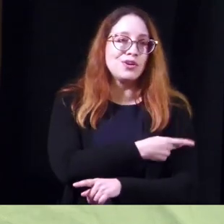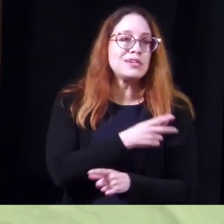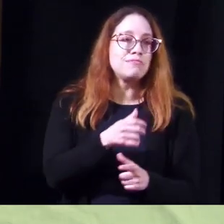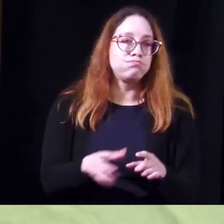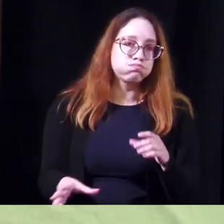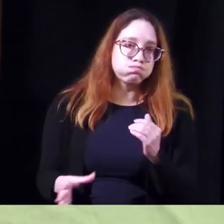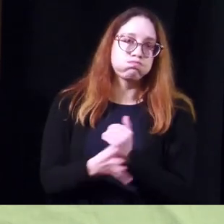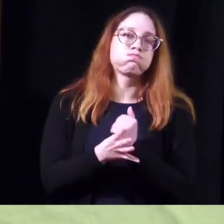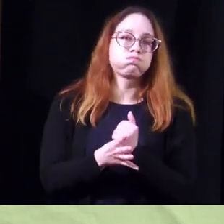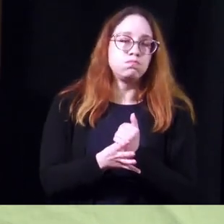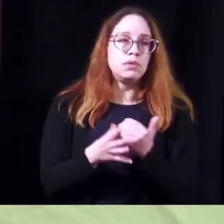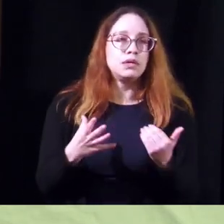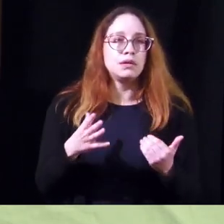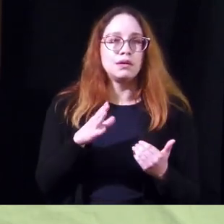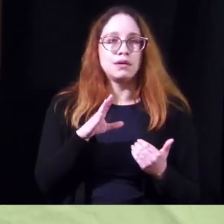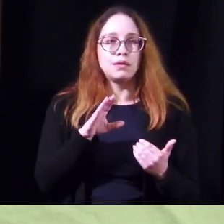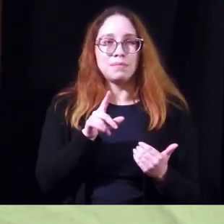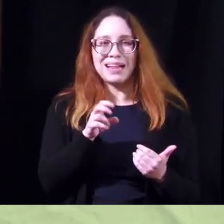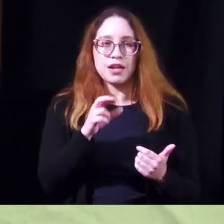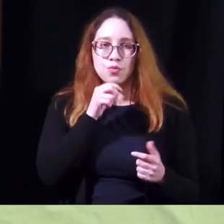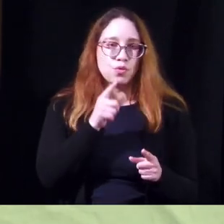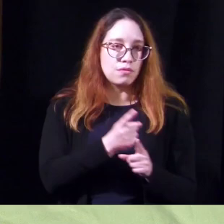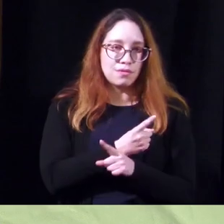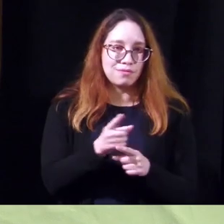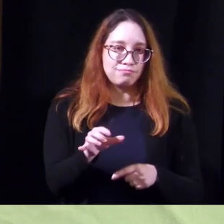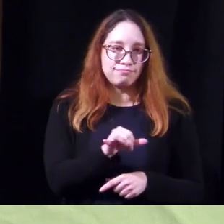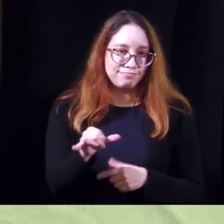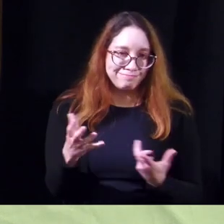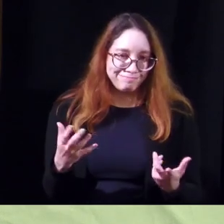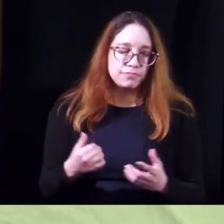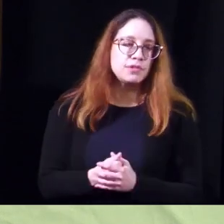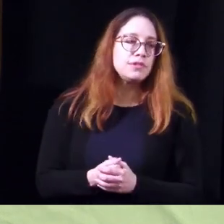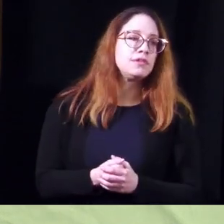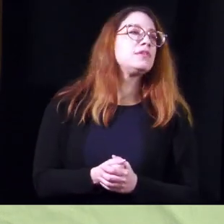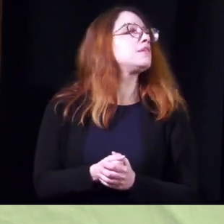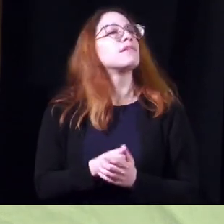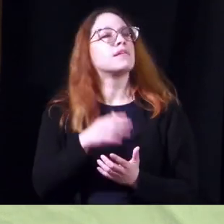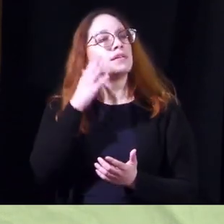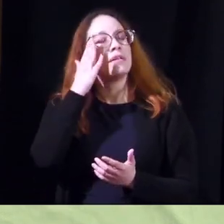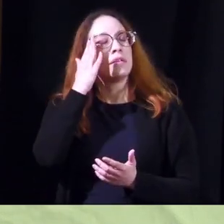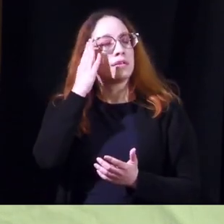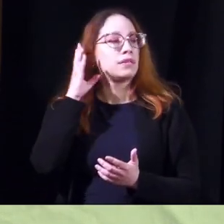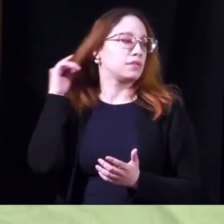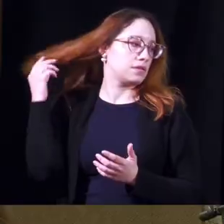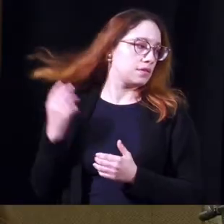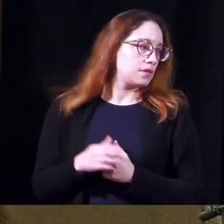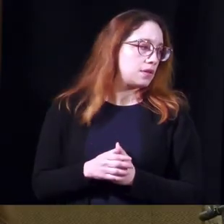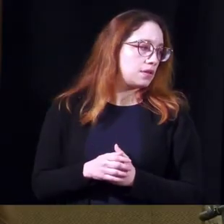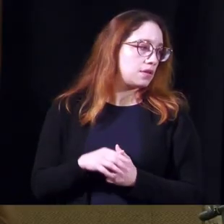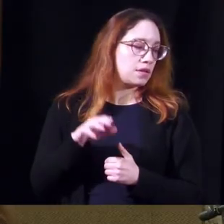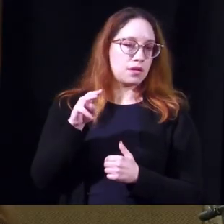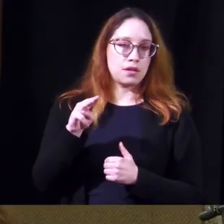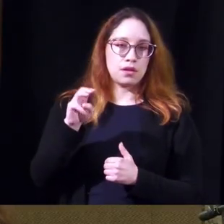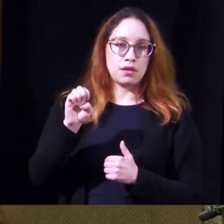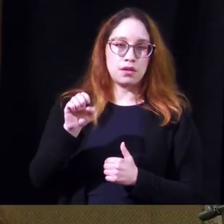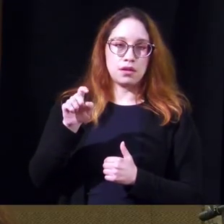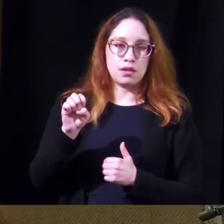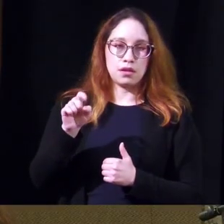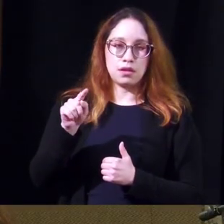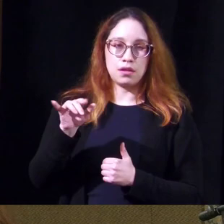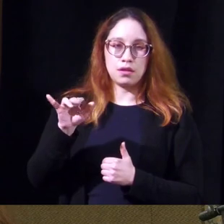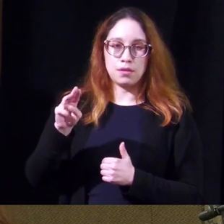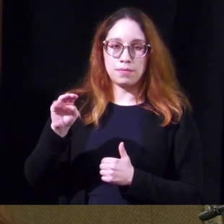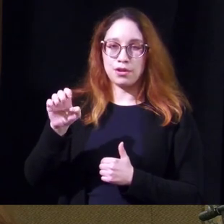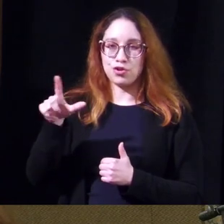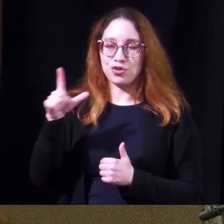constipated the bladder may not function properly so uh they did on this slide put metamucil on there because the american